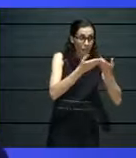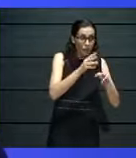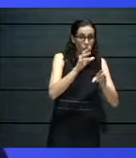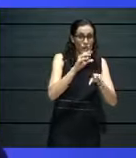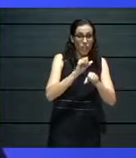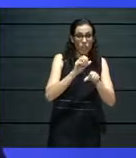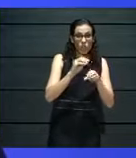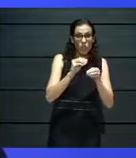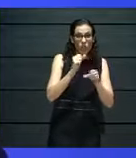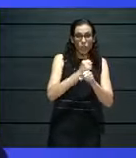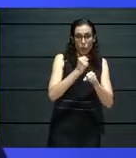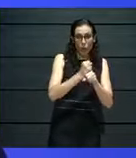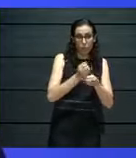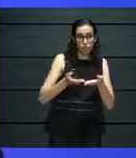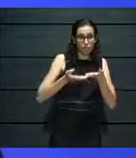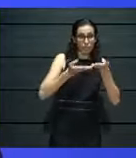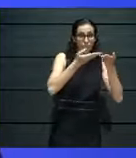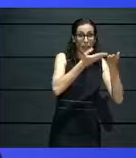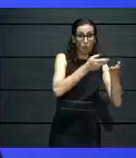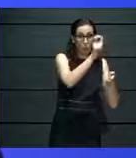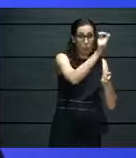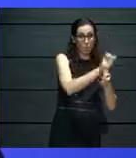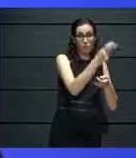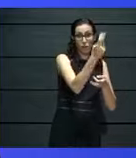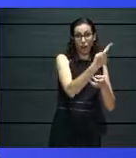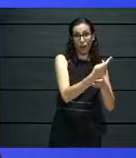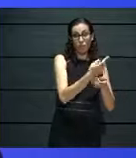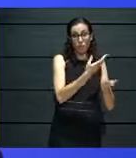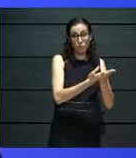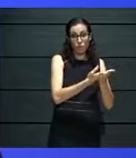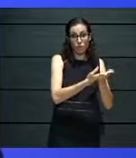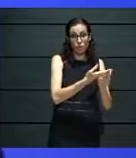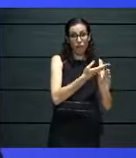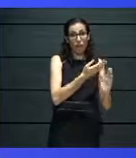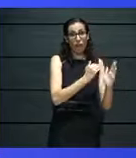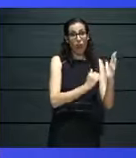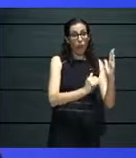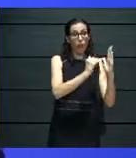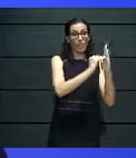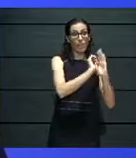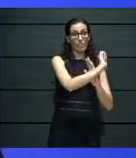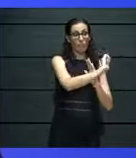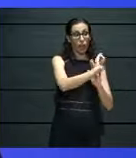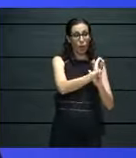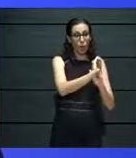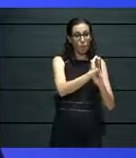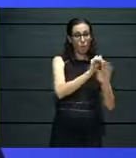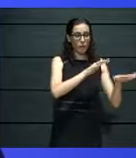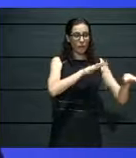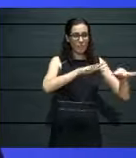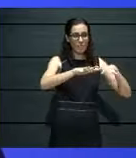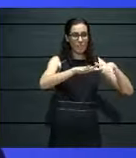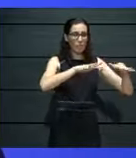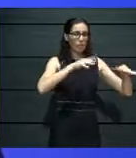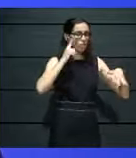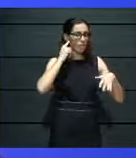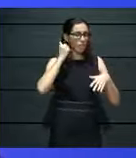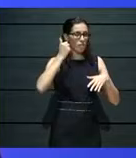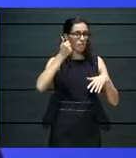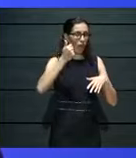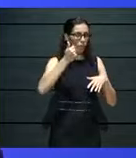and we're going to try to upskill these artists to produce their productions using spatial sound and using binaural